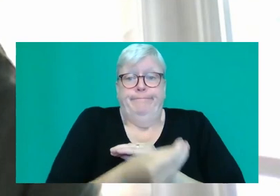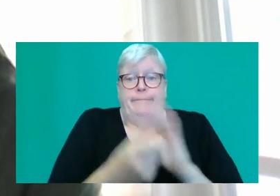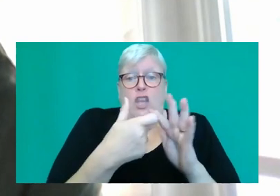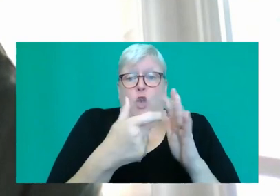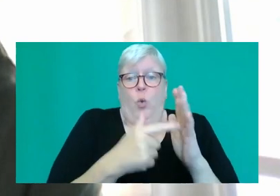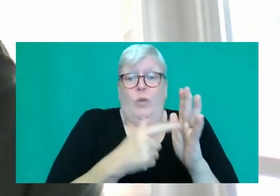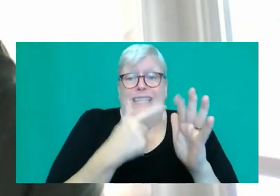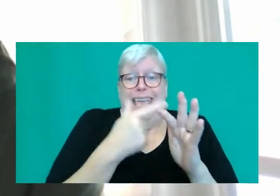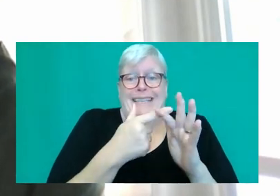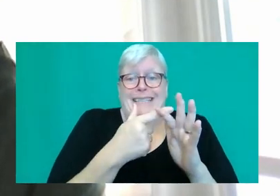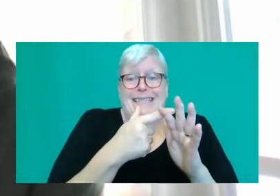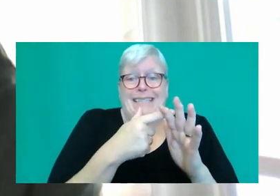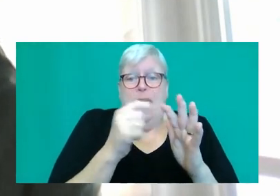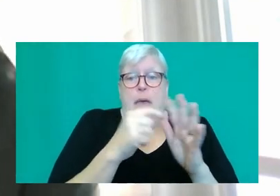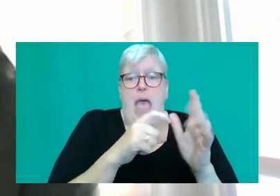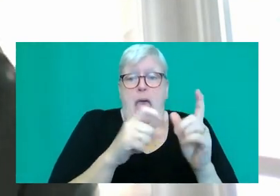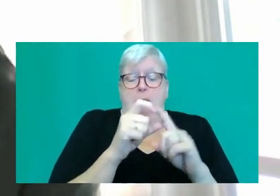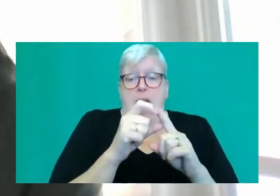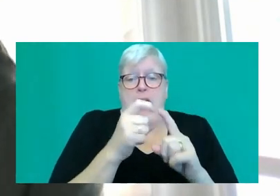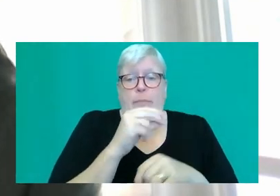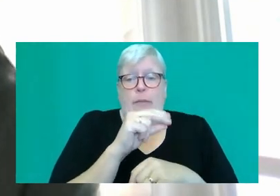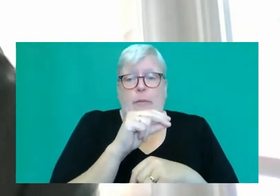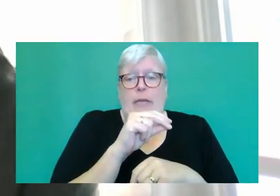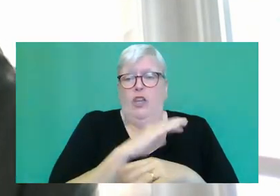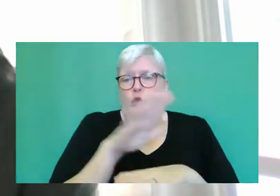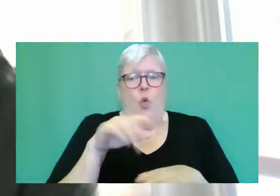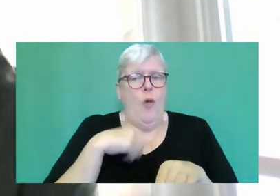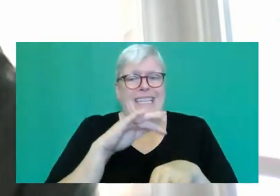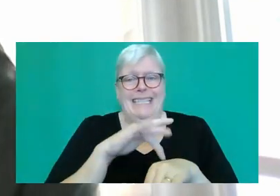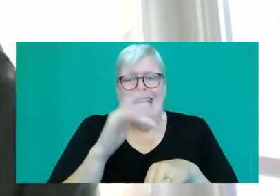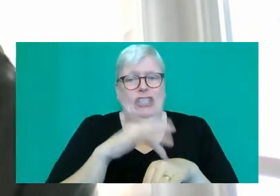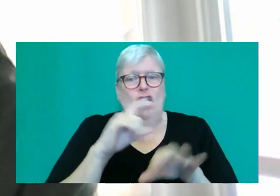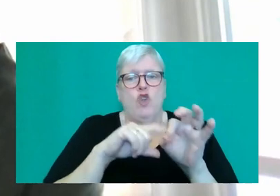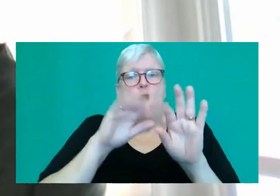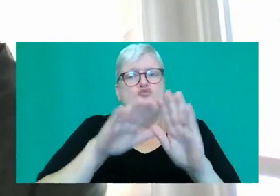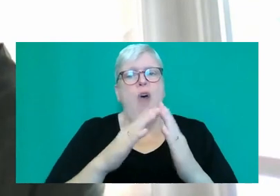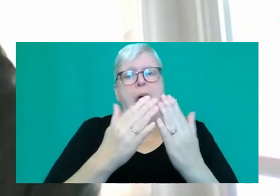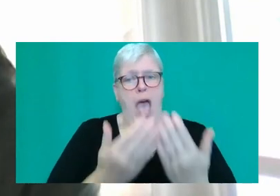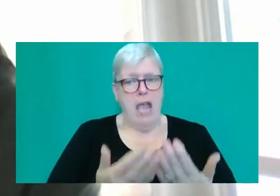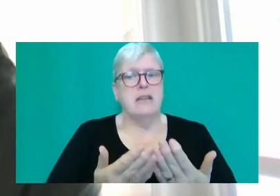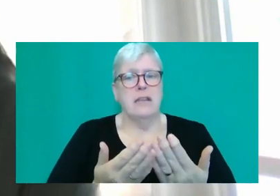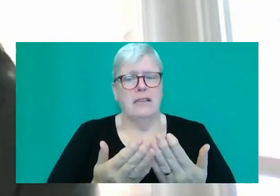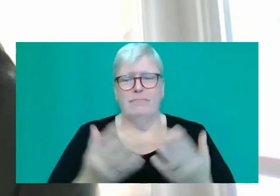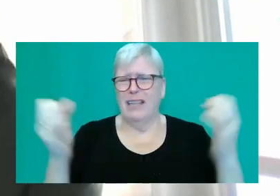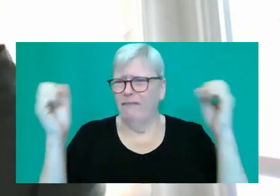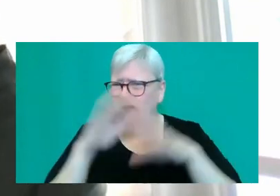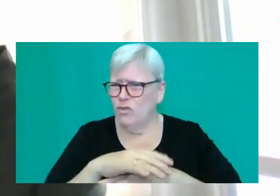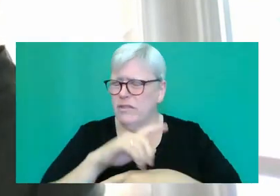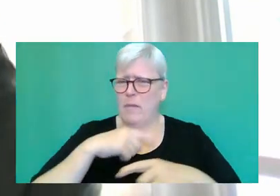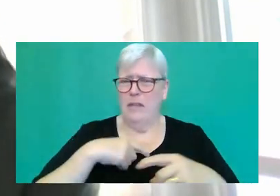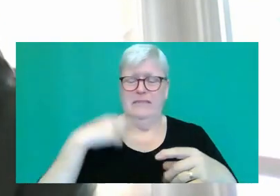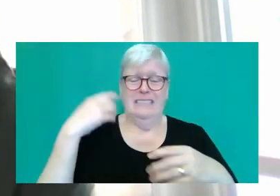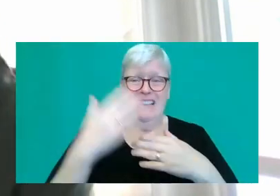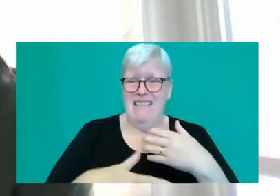pants and murmured instructions not to touch the Quran. This was confusing because Yasmin never